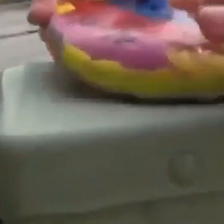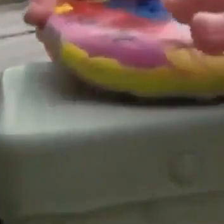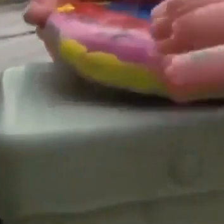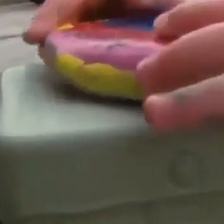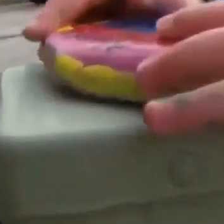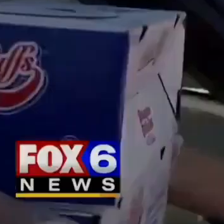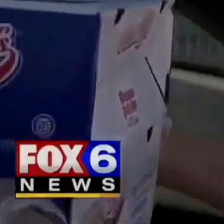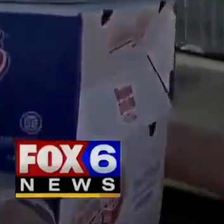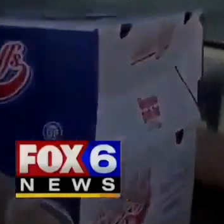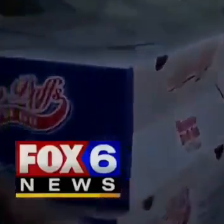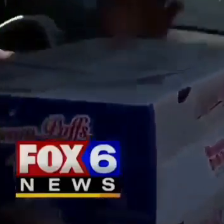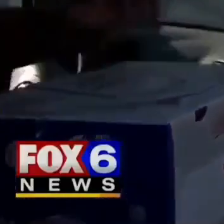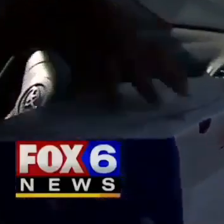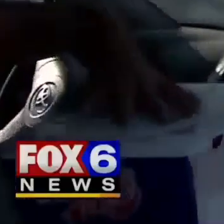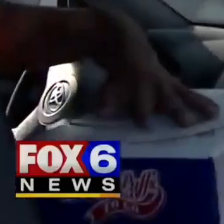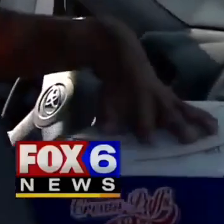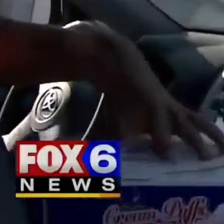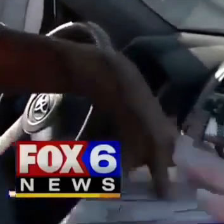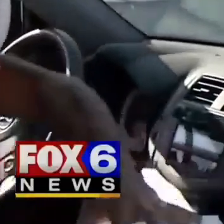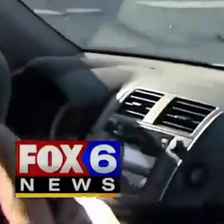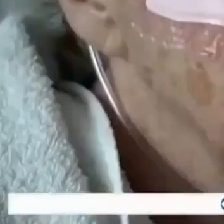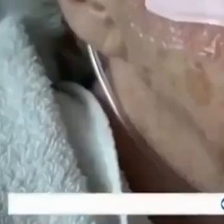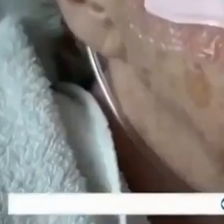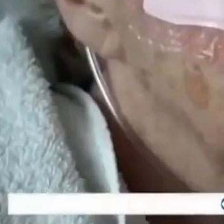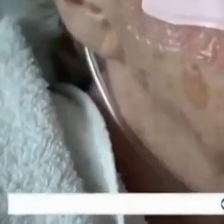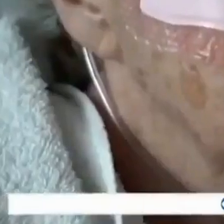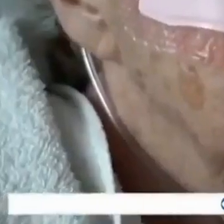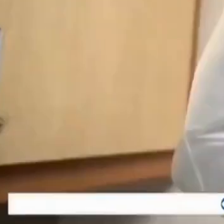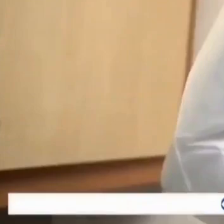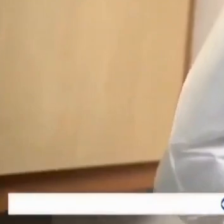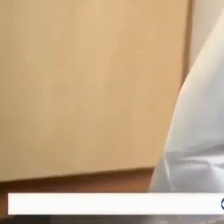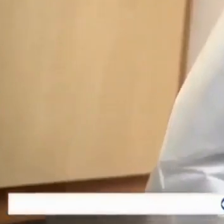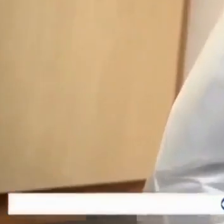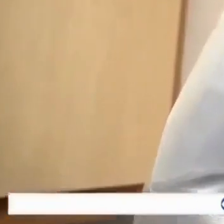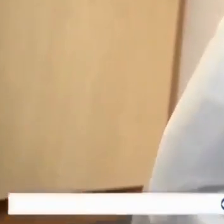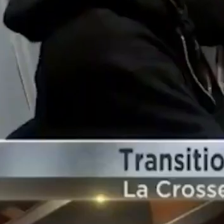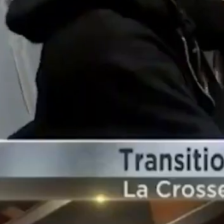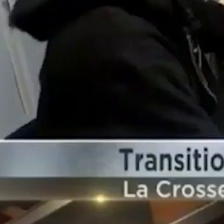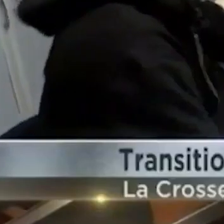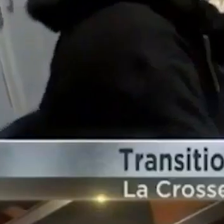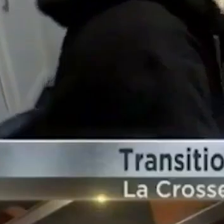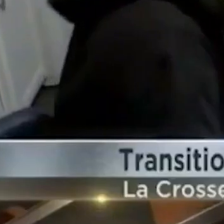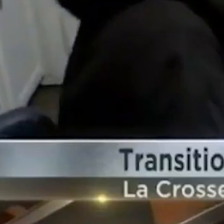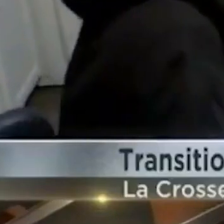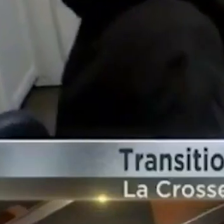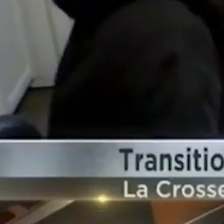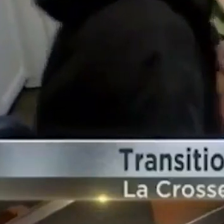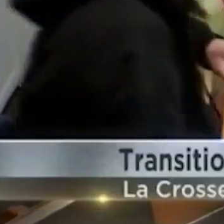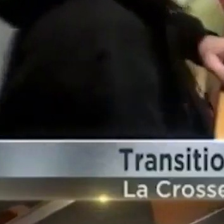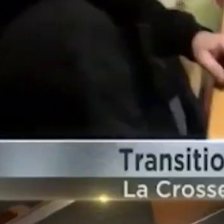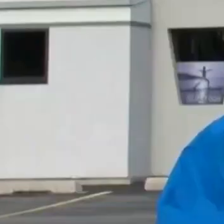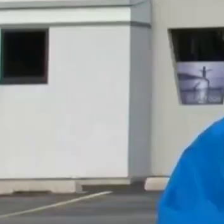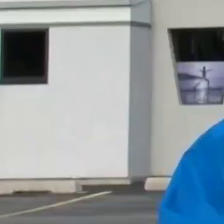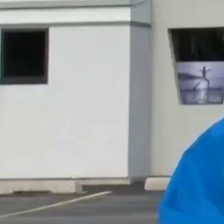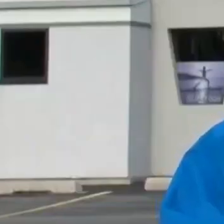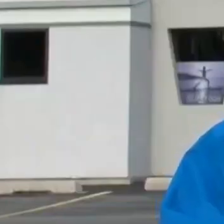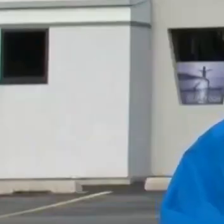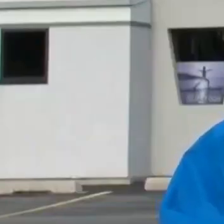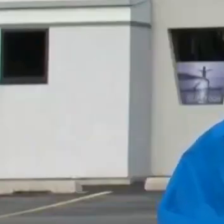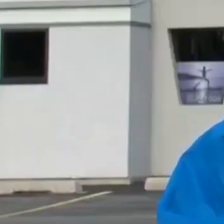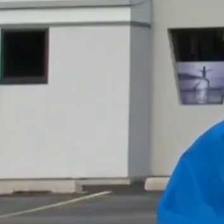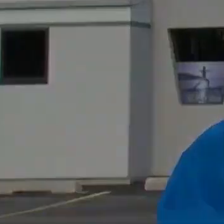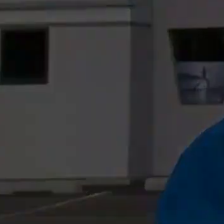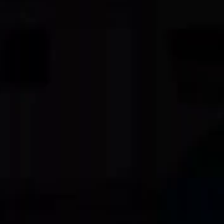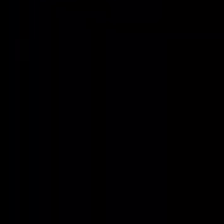we can create that society that is open, inclusive, welcoming, and inviting to everybody. said it's working. We are headed